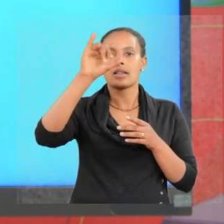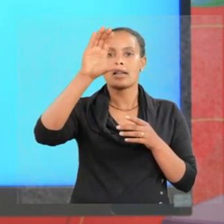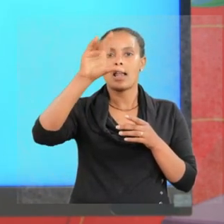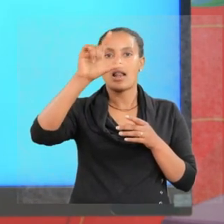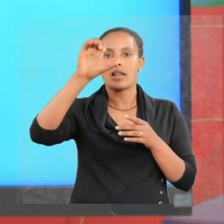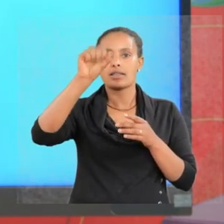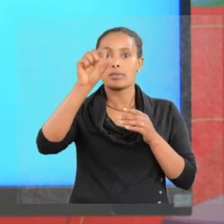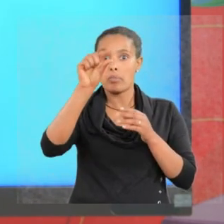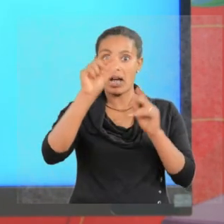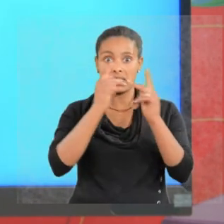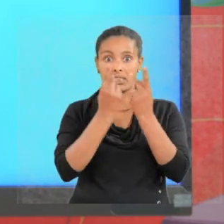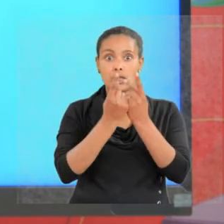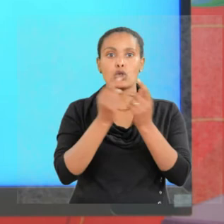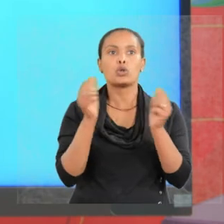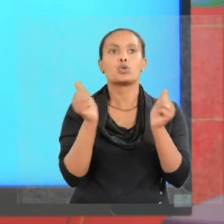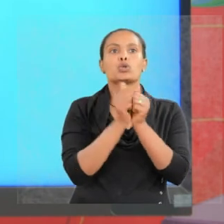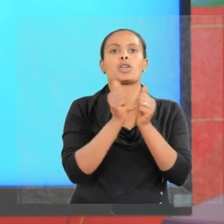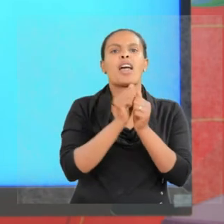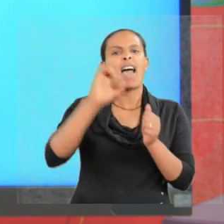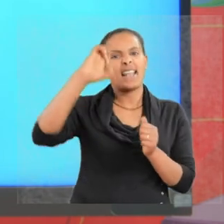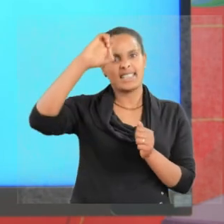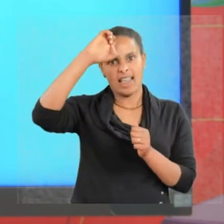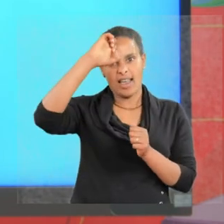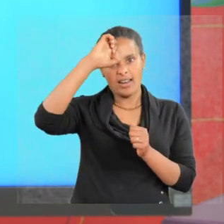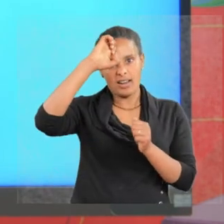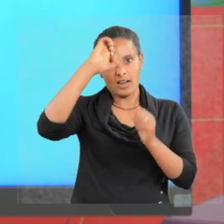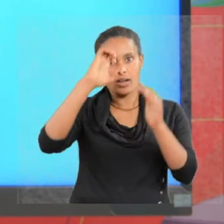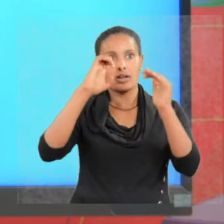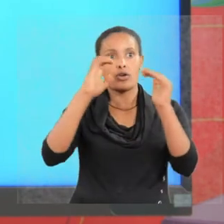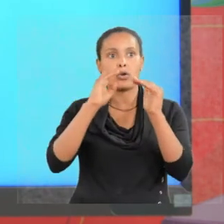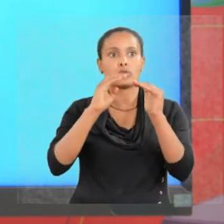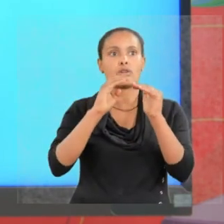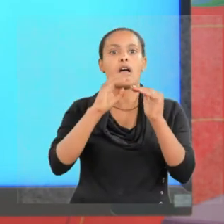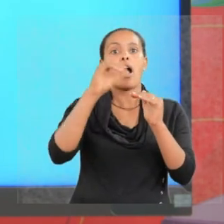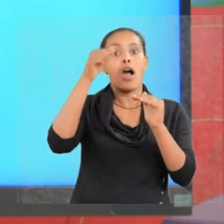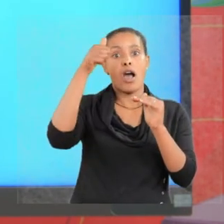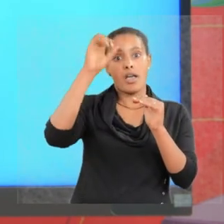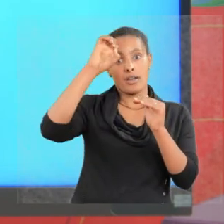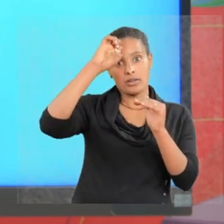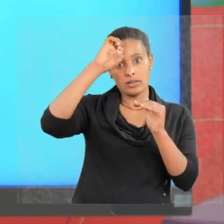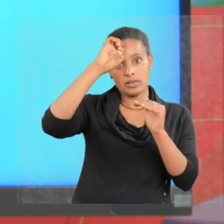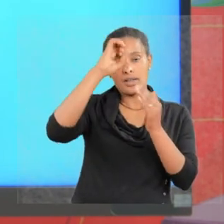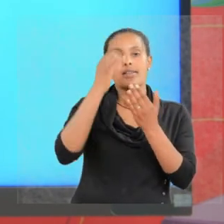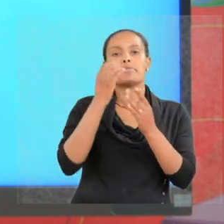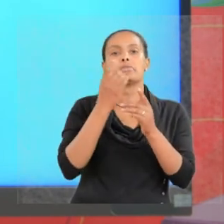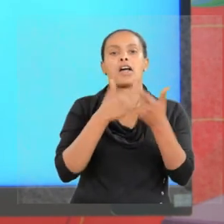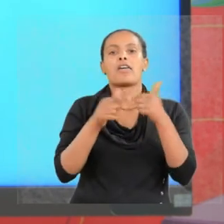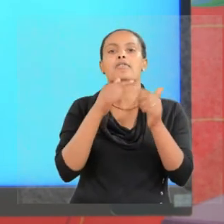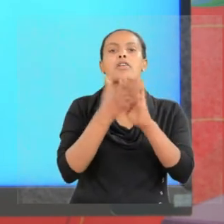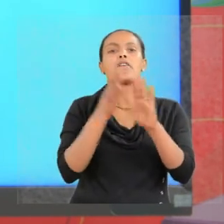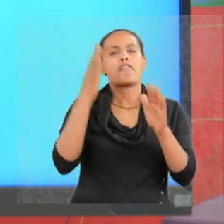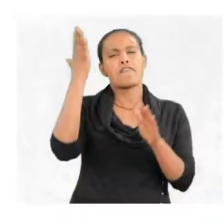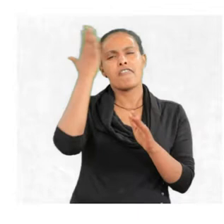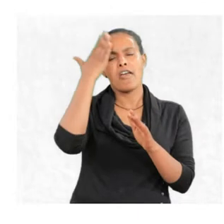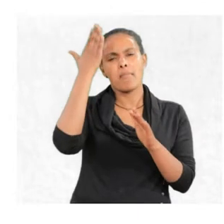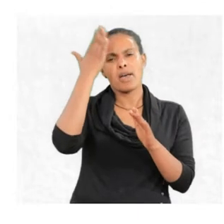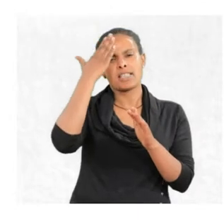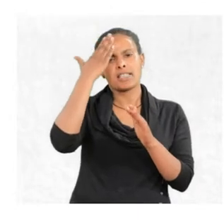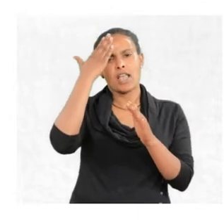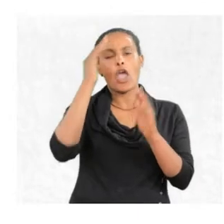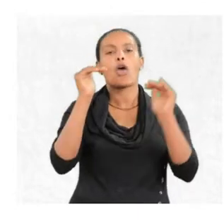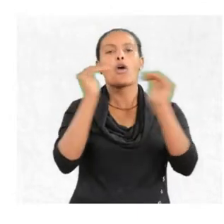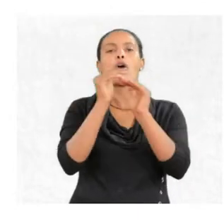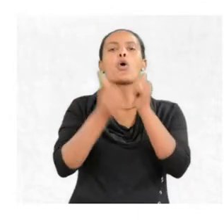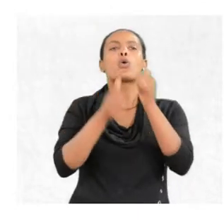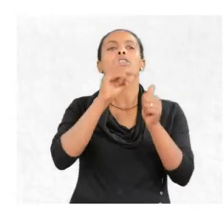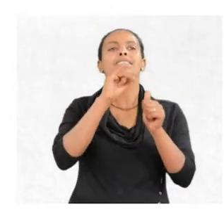Using Einstein's equation, Albert Einstein derived a famous equation which is